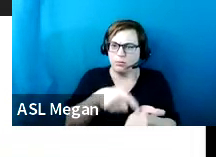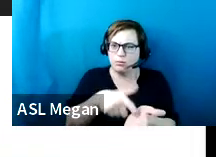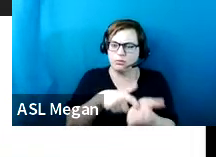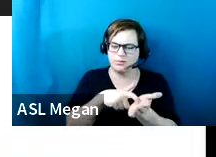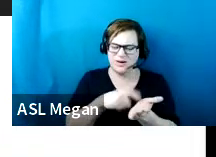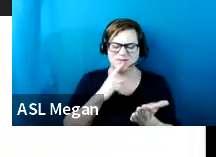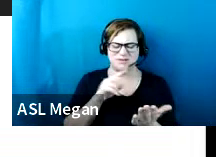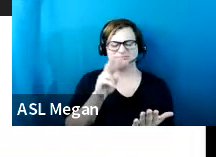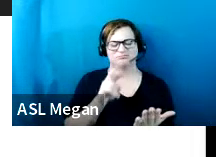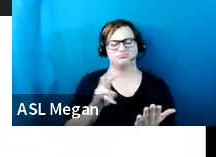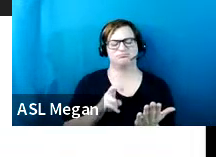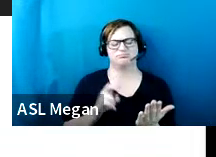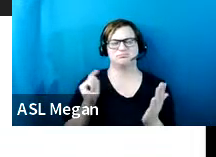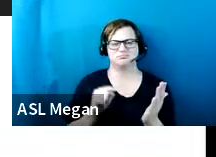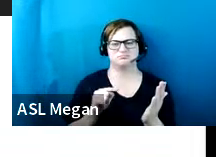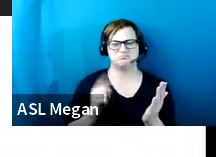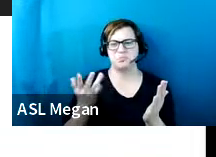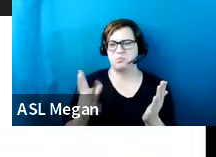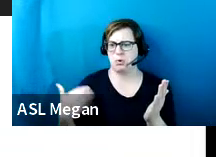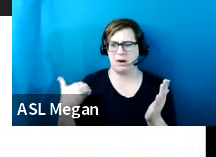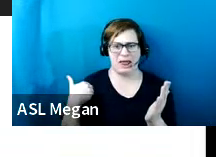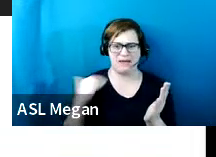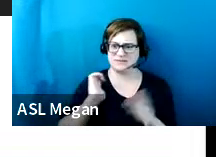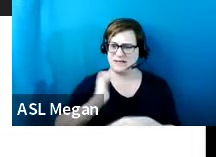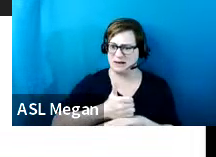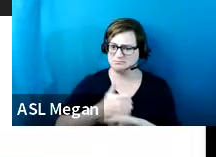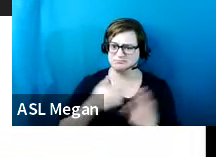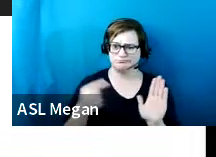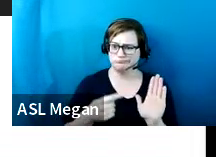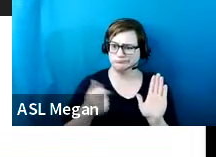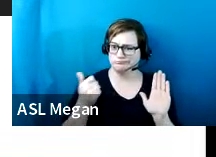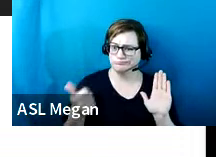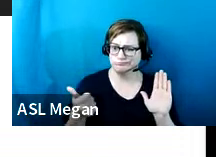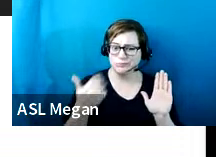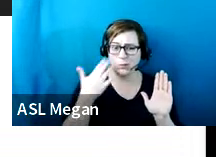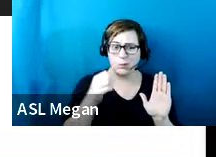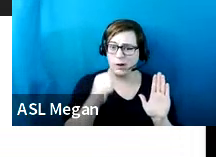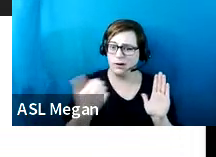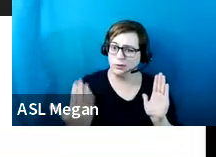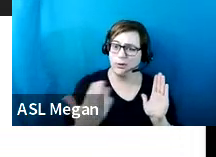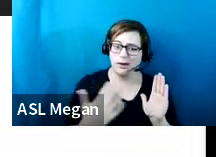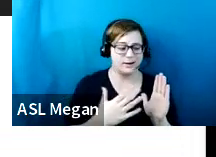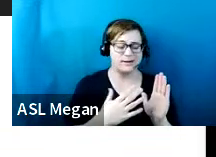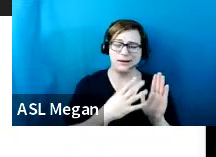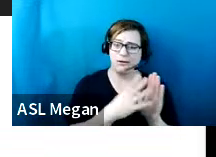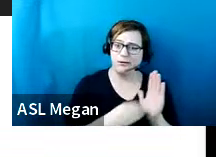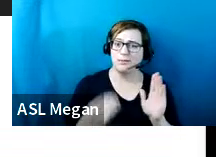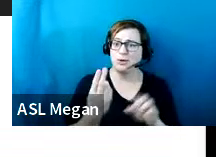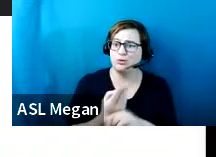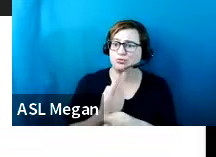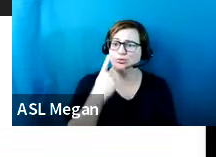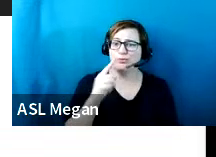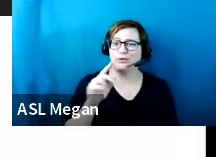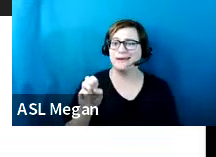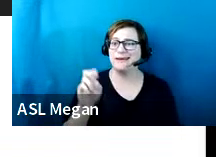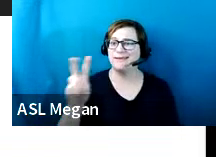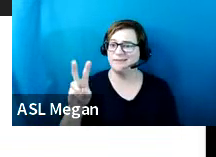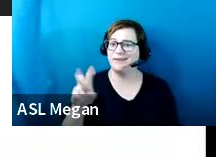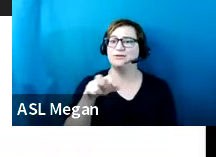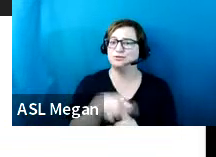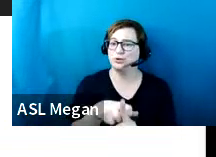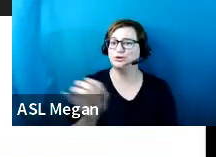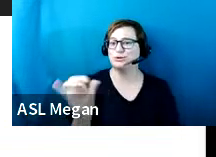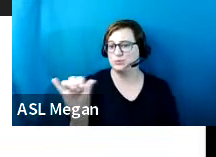saying, Hey, we've already got this for parking requirements. Why don't we use these for EV charging stations